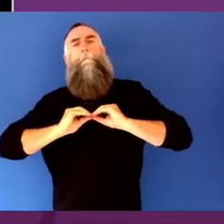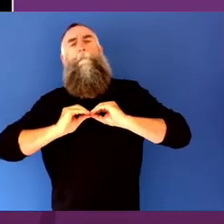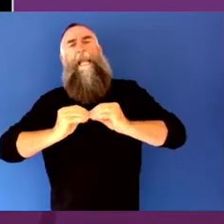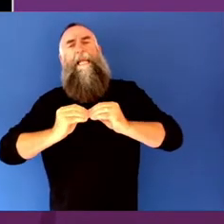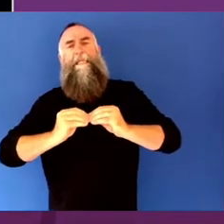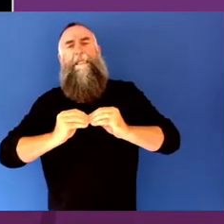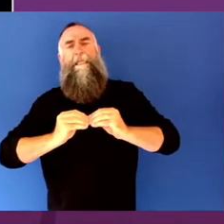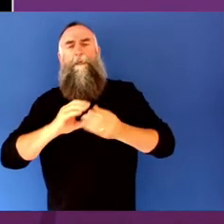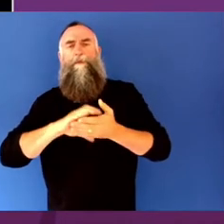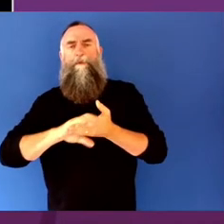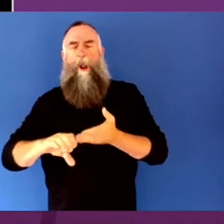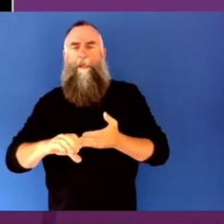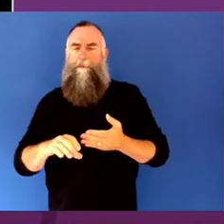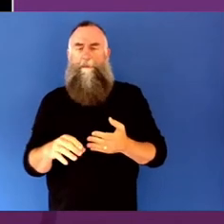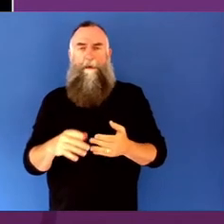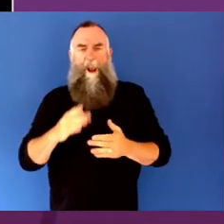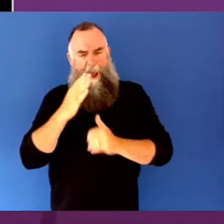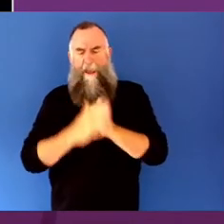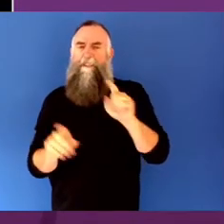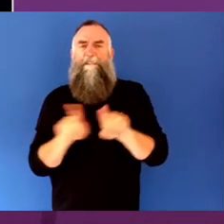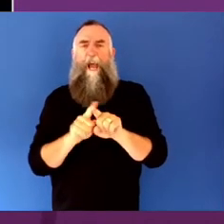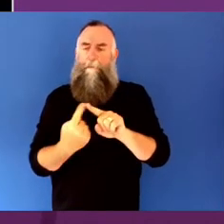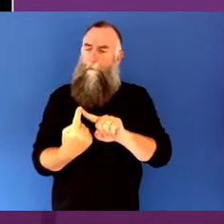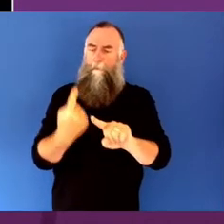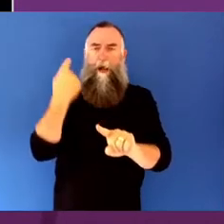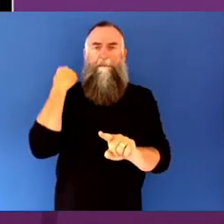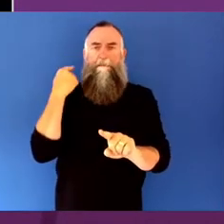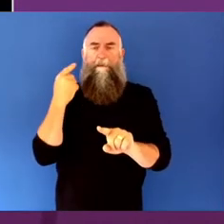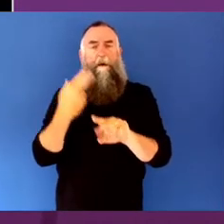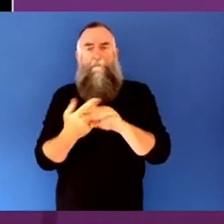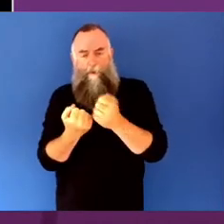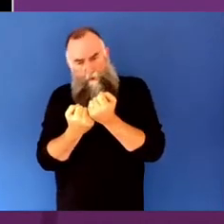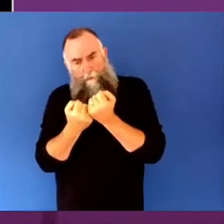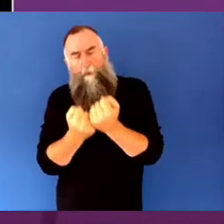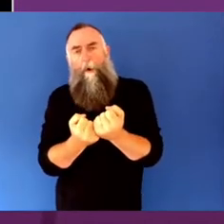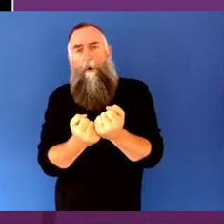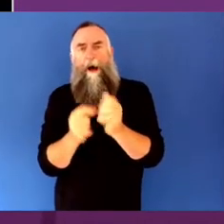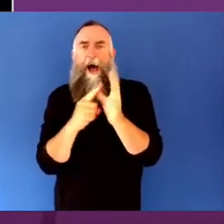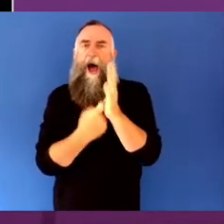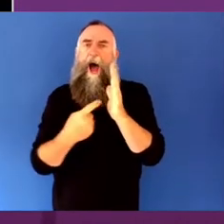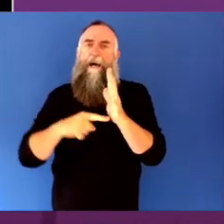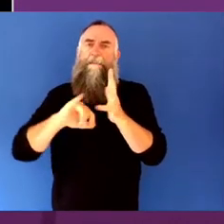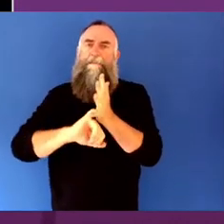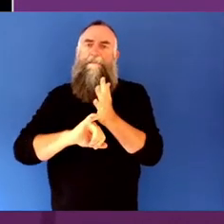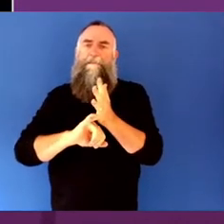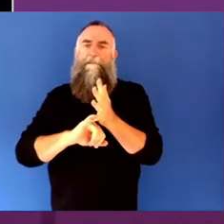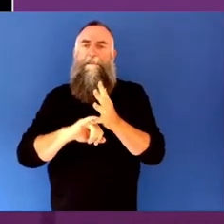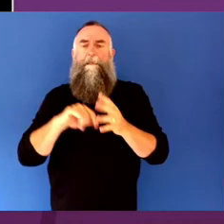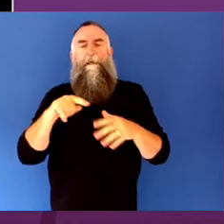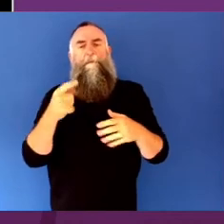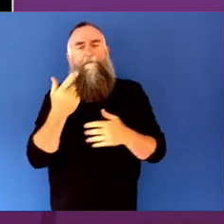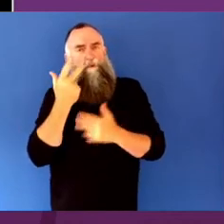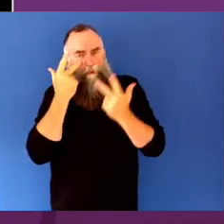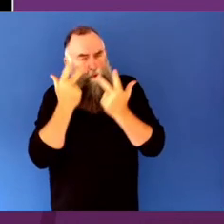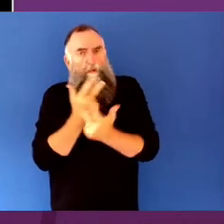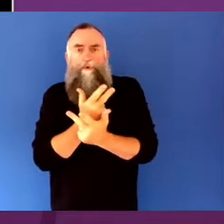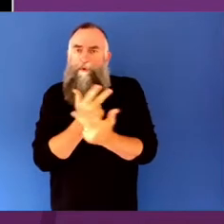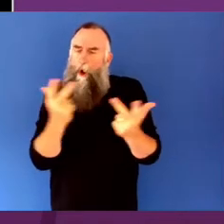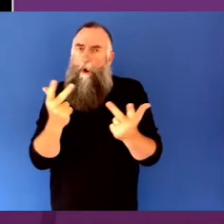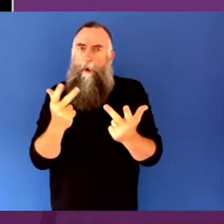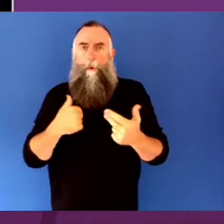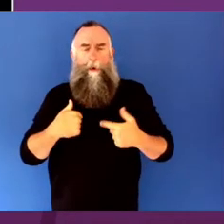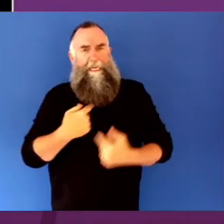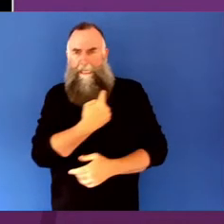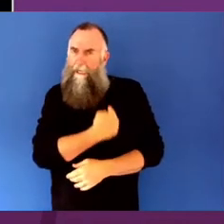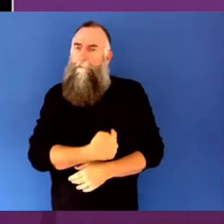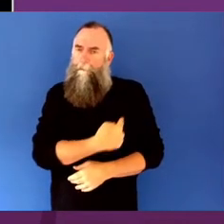of support for the arts sector, reflecting, of course, our very extensive commitment to COVID